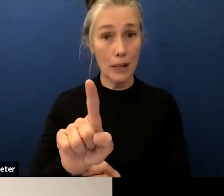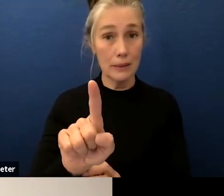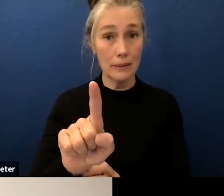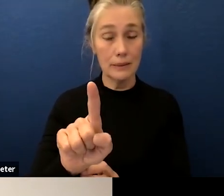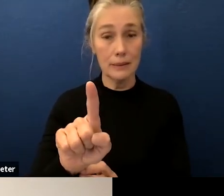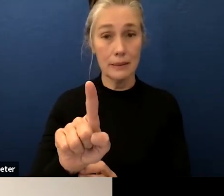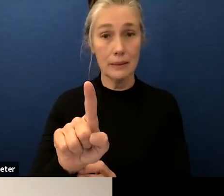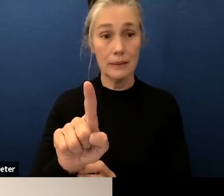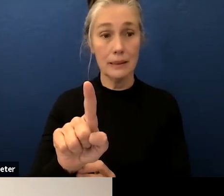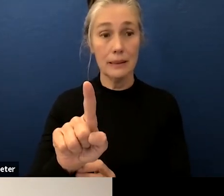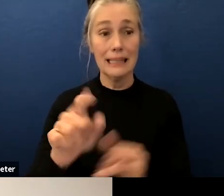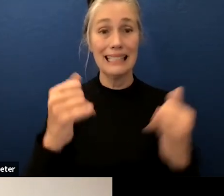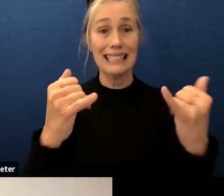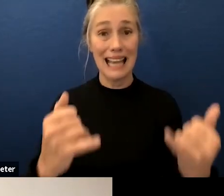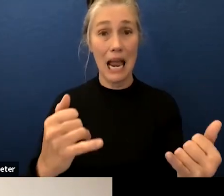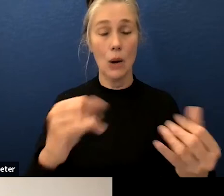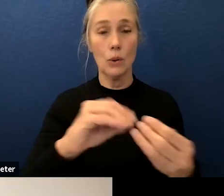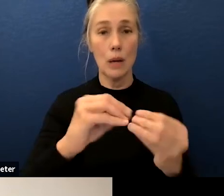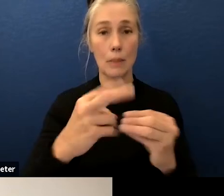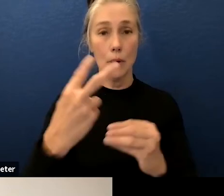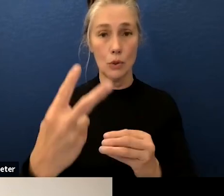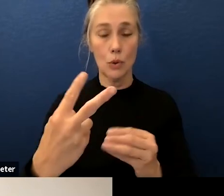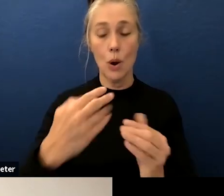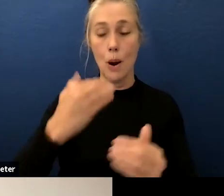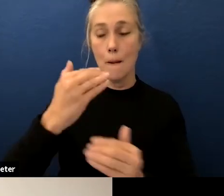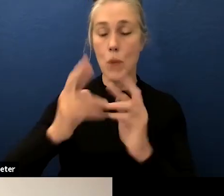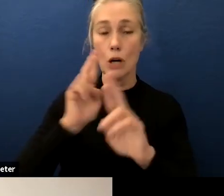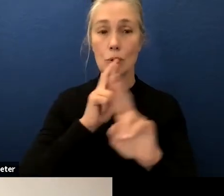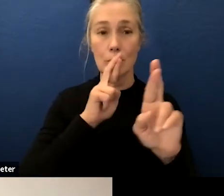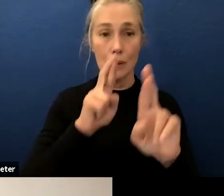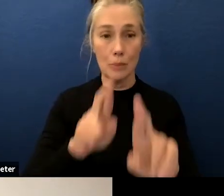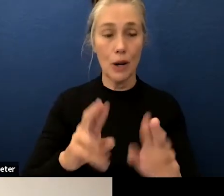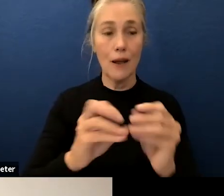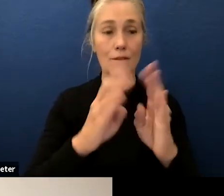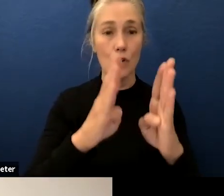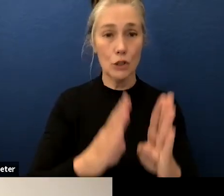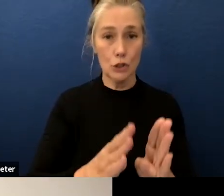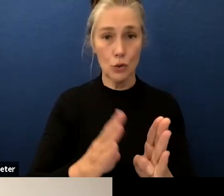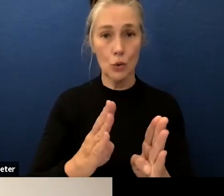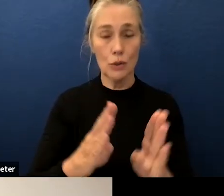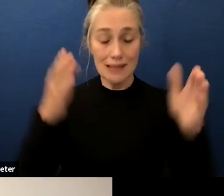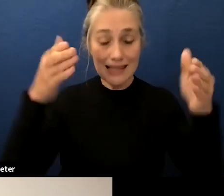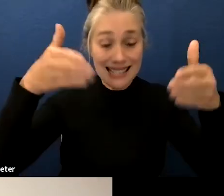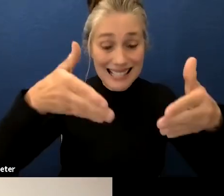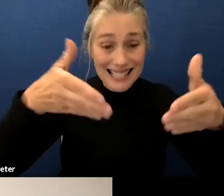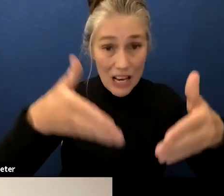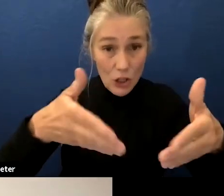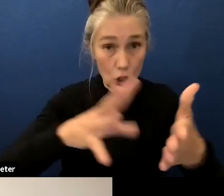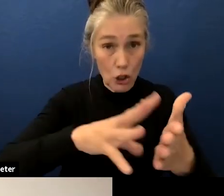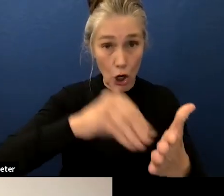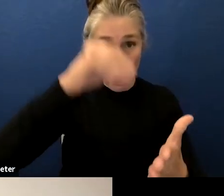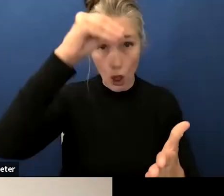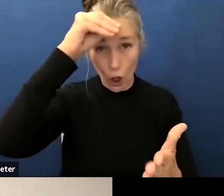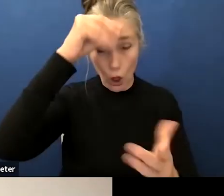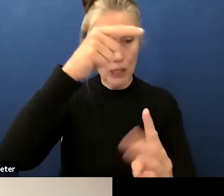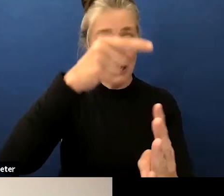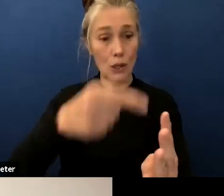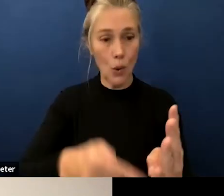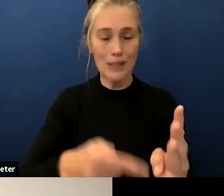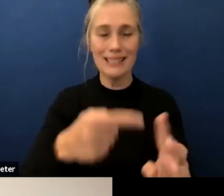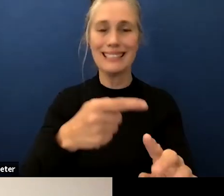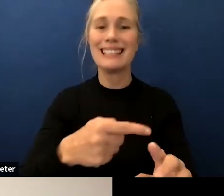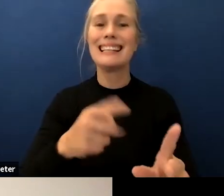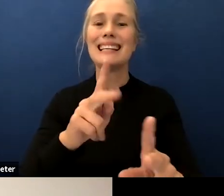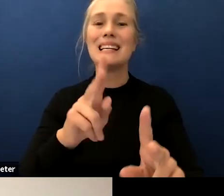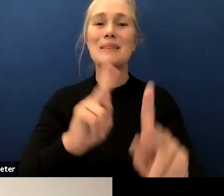we're on to number two the progress report on student-centered learning goals and there's a whole list of names of folks who